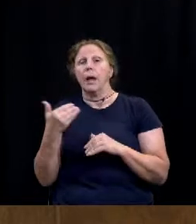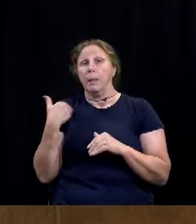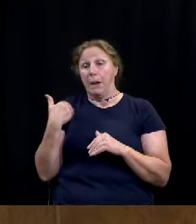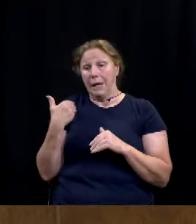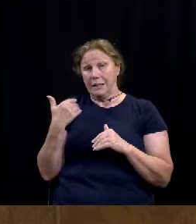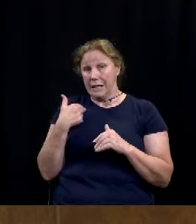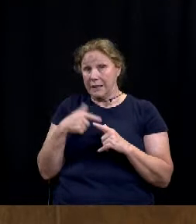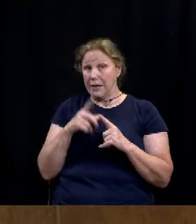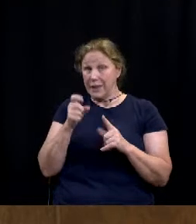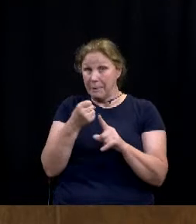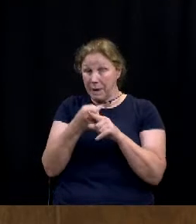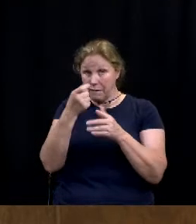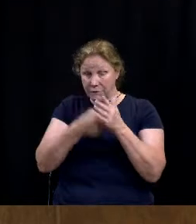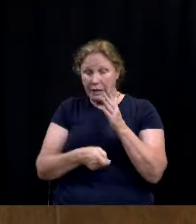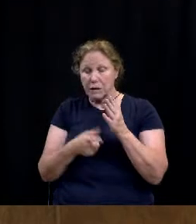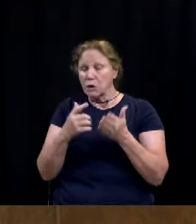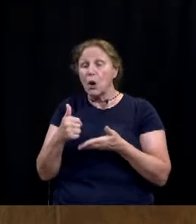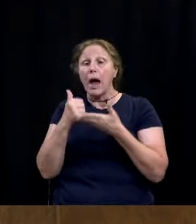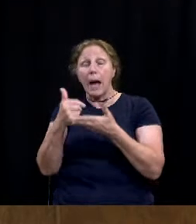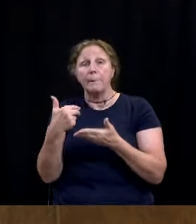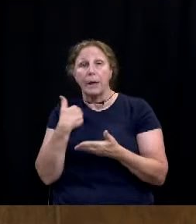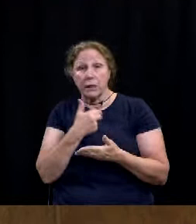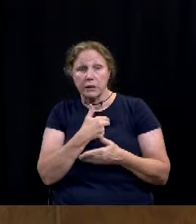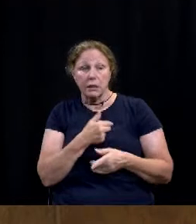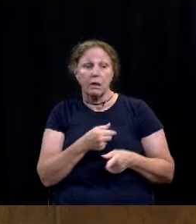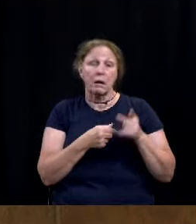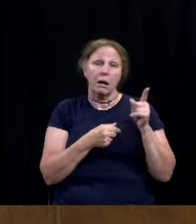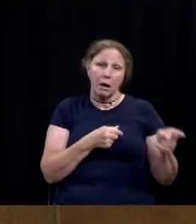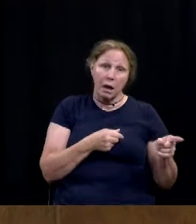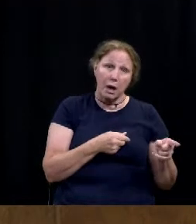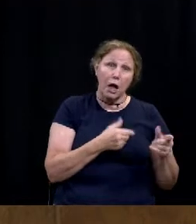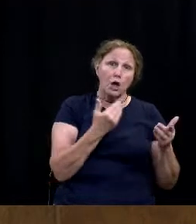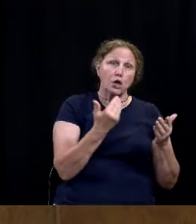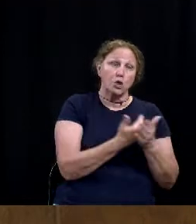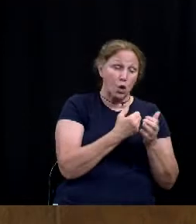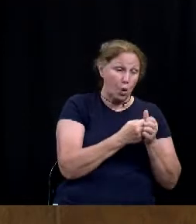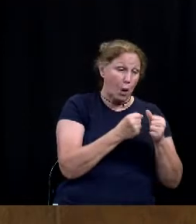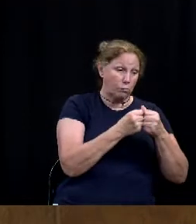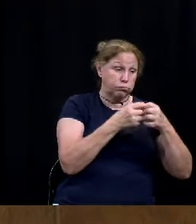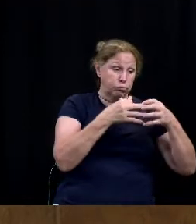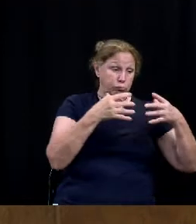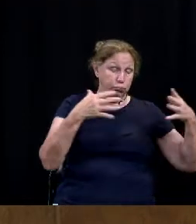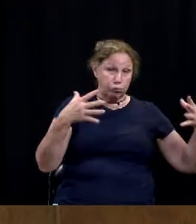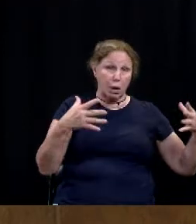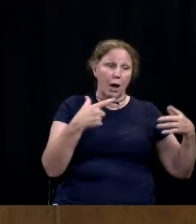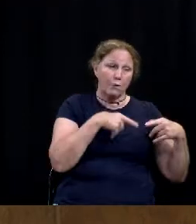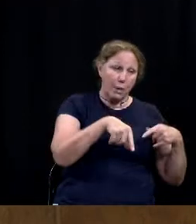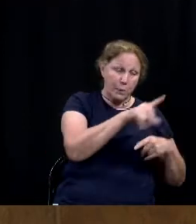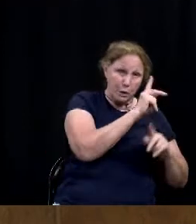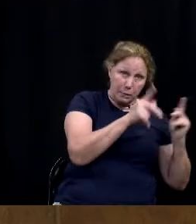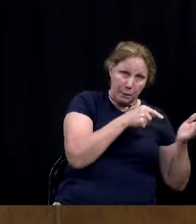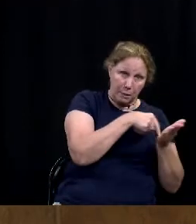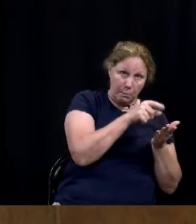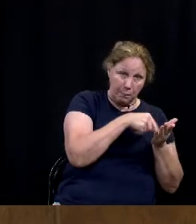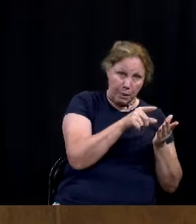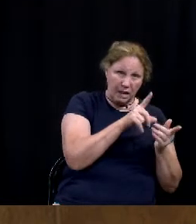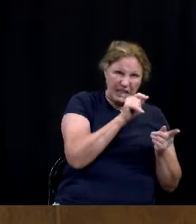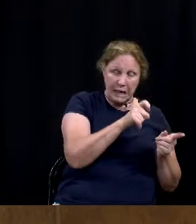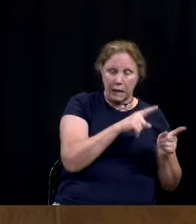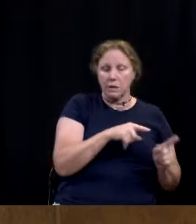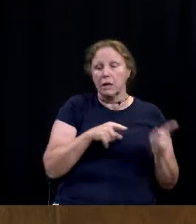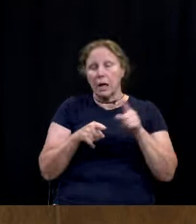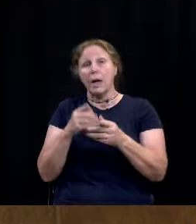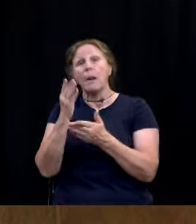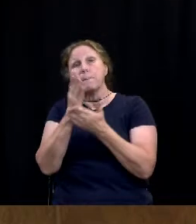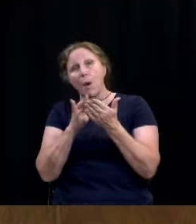is impact fees are a tool to relieve the burden of paying for new growth from existing taxpayers and rate payers by shifting a